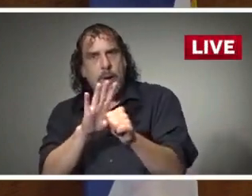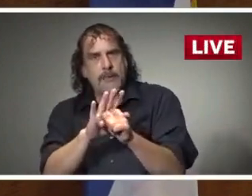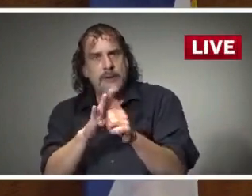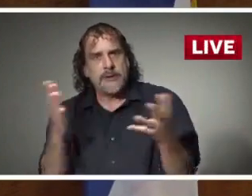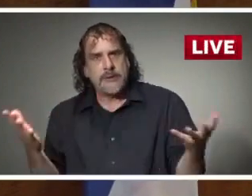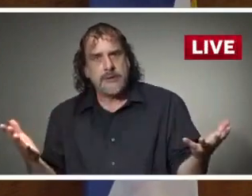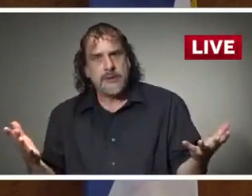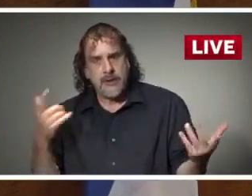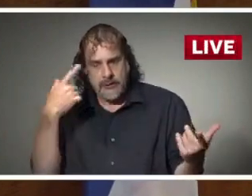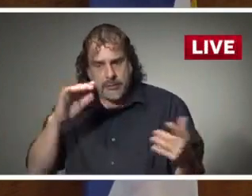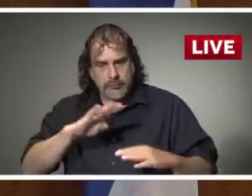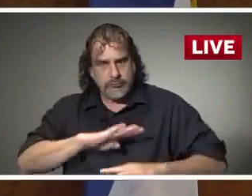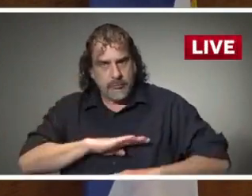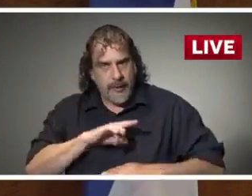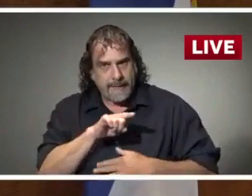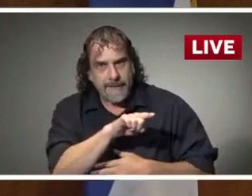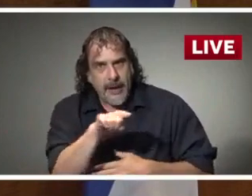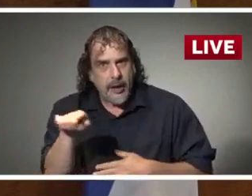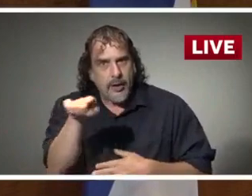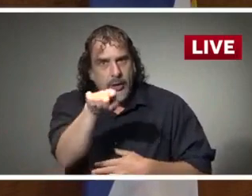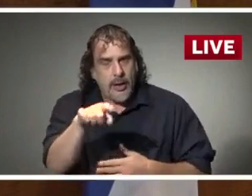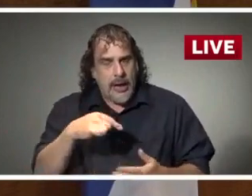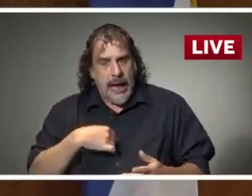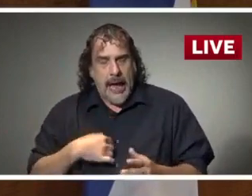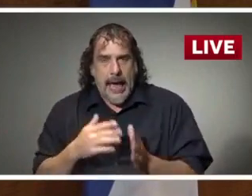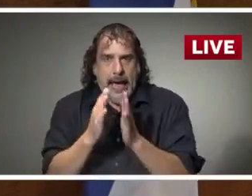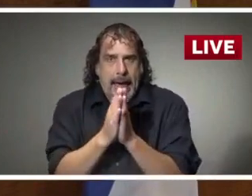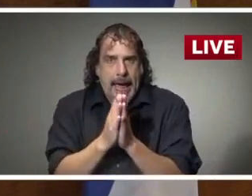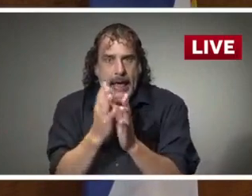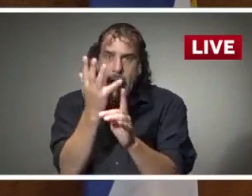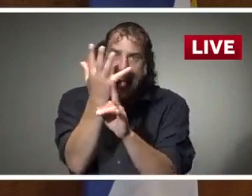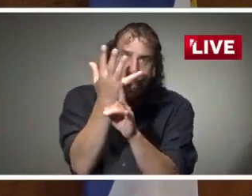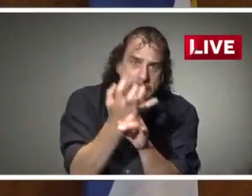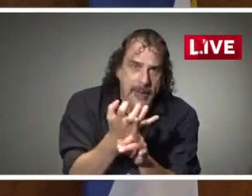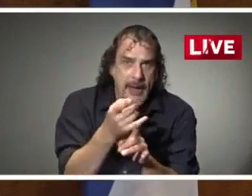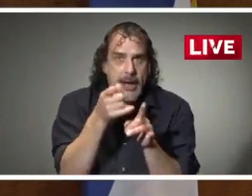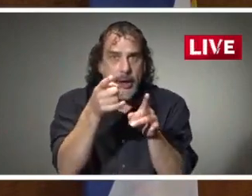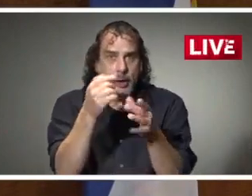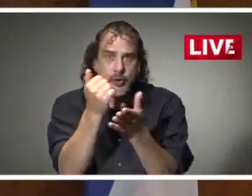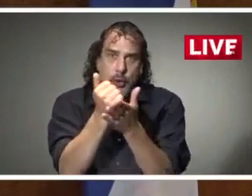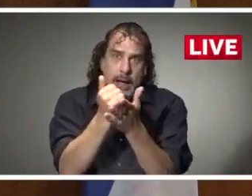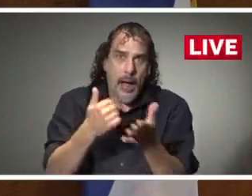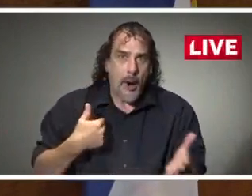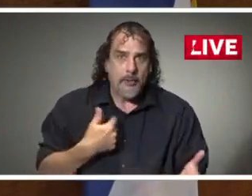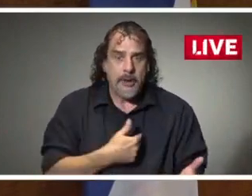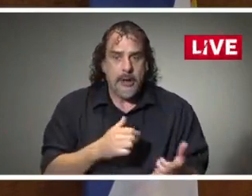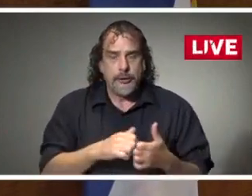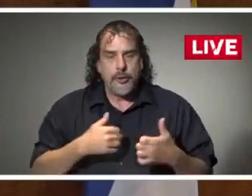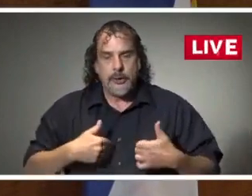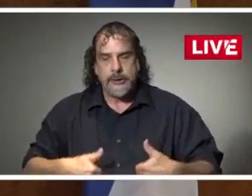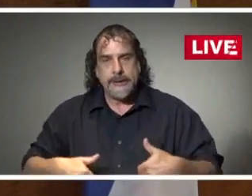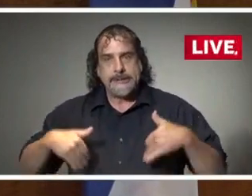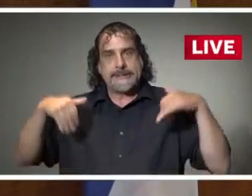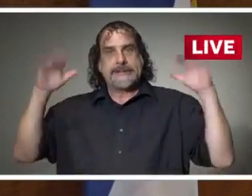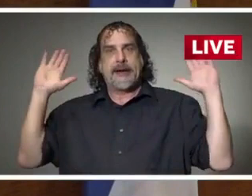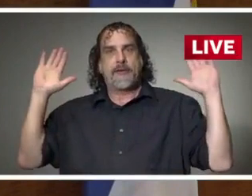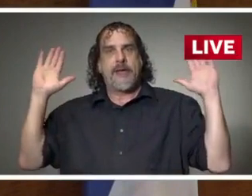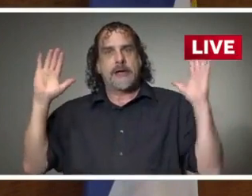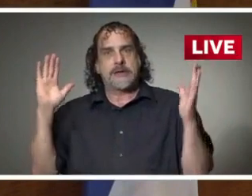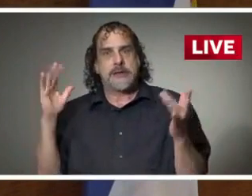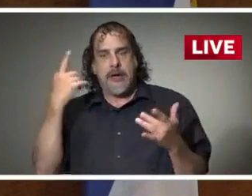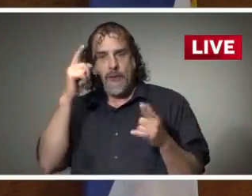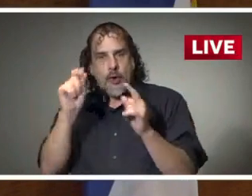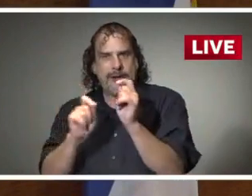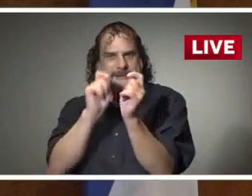I asked you. In fact, I pleaded with you to help us to sacrifice for a specific